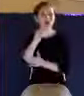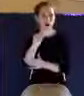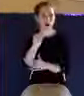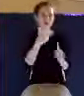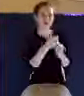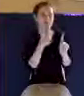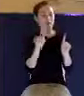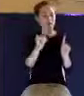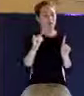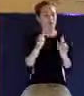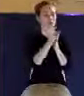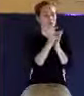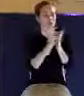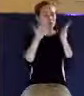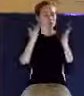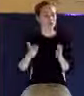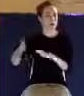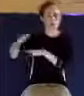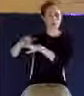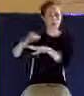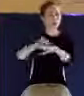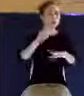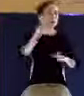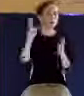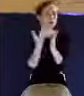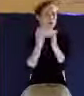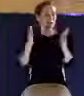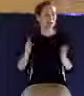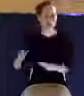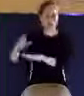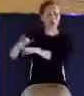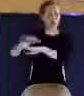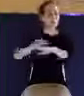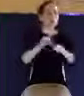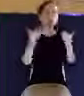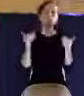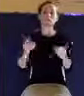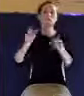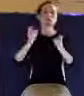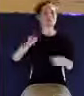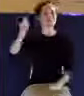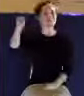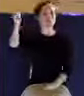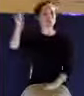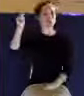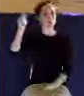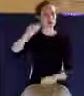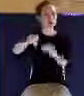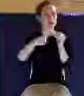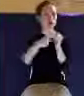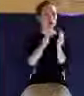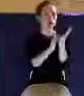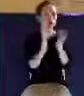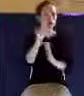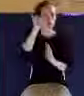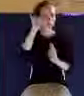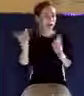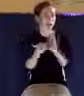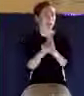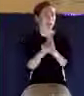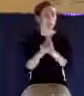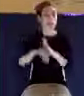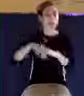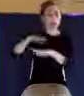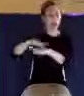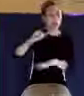to testify as to who Jesus is. Notice the witnesses that he calls. Look at verse 6. This is he that came by